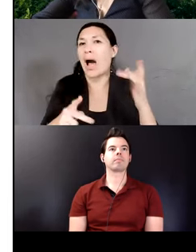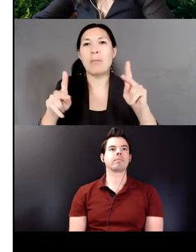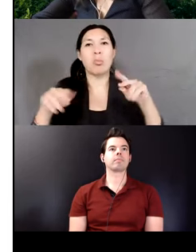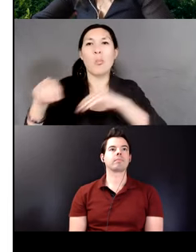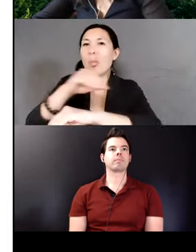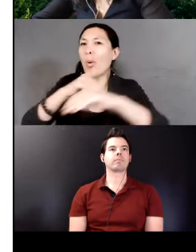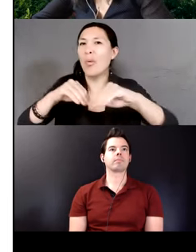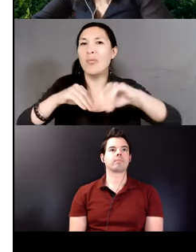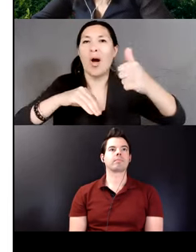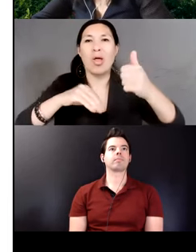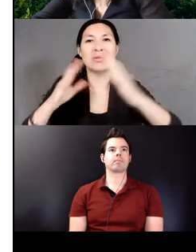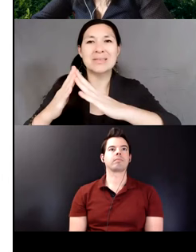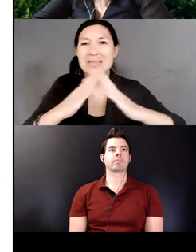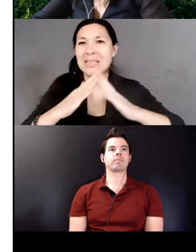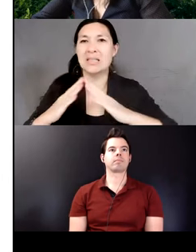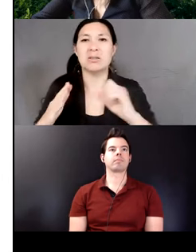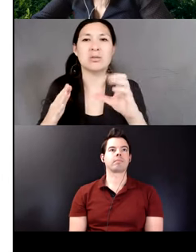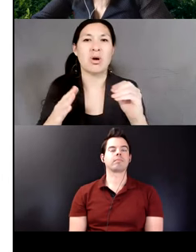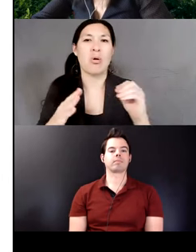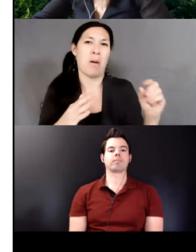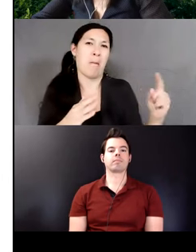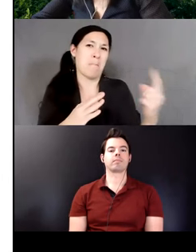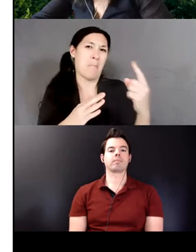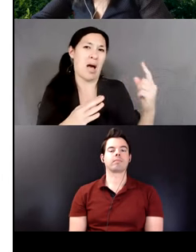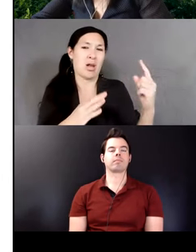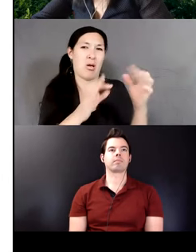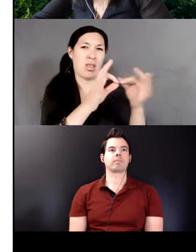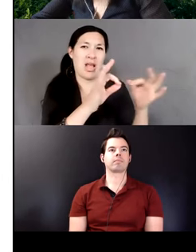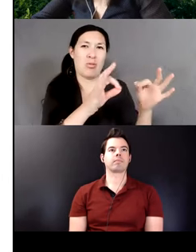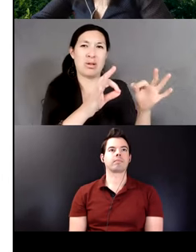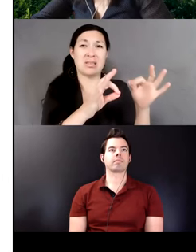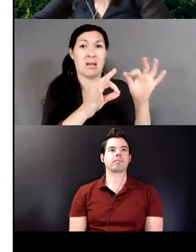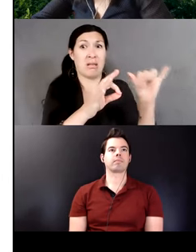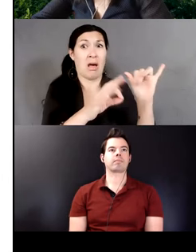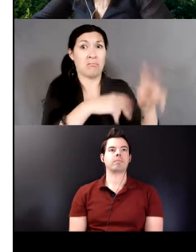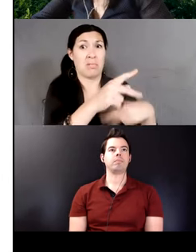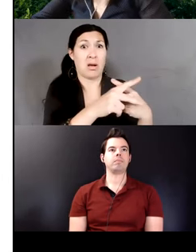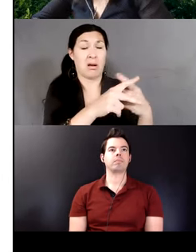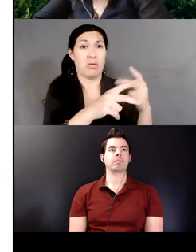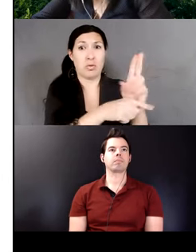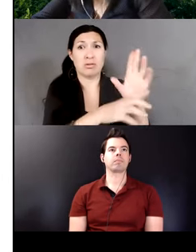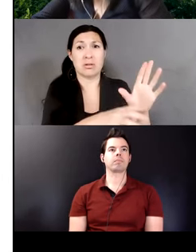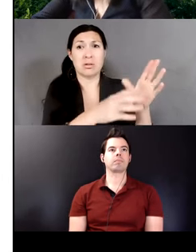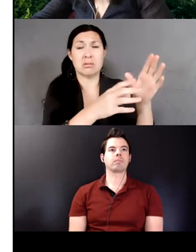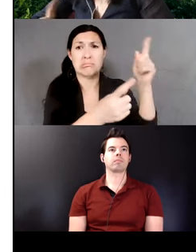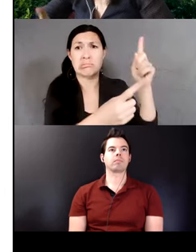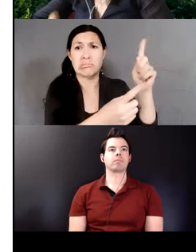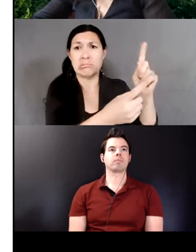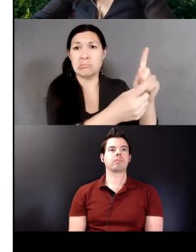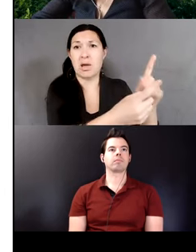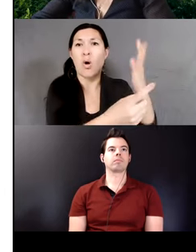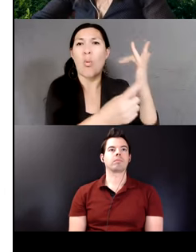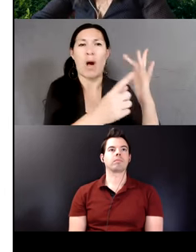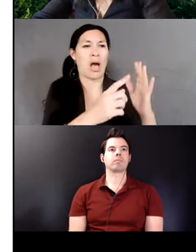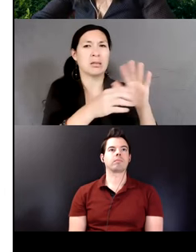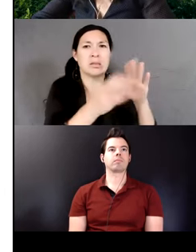me claim that monolingual varieties are in danger of disappearing as towns decrease in